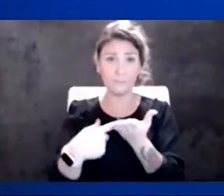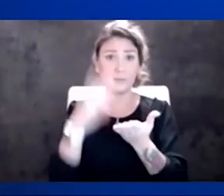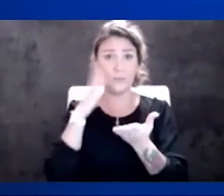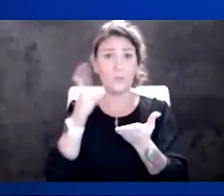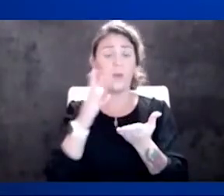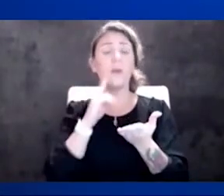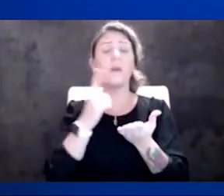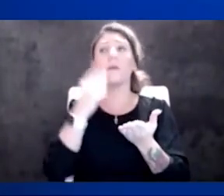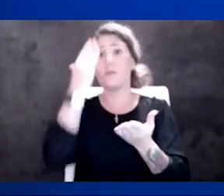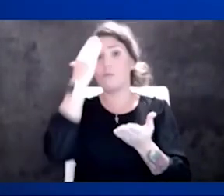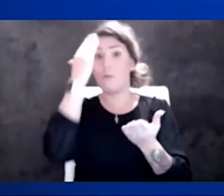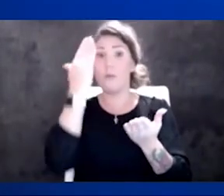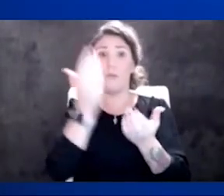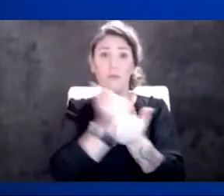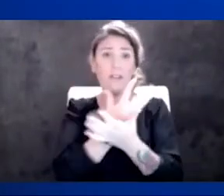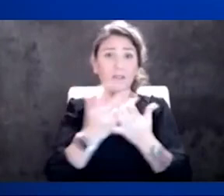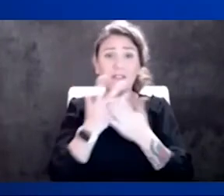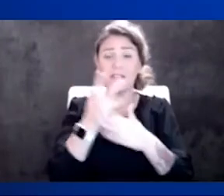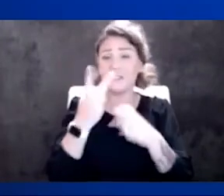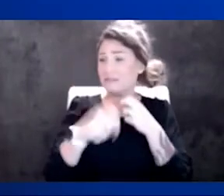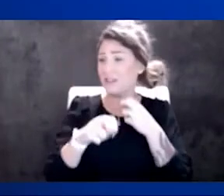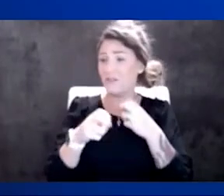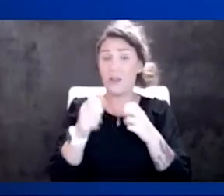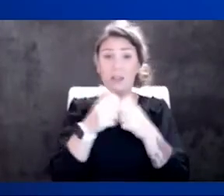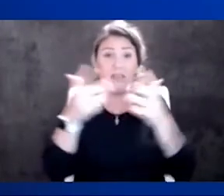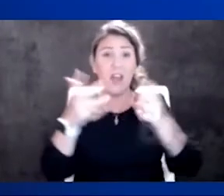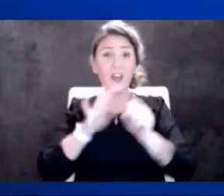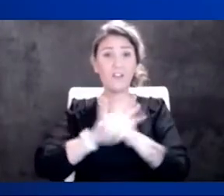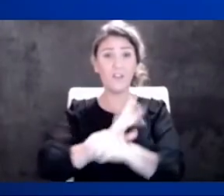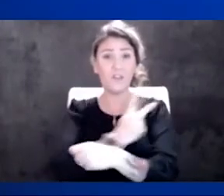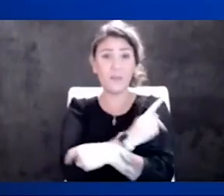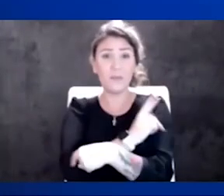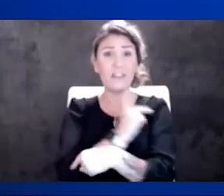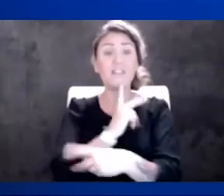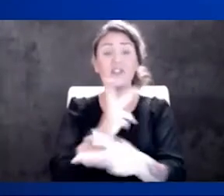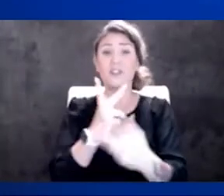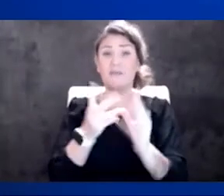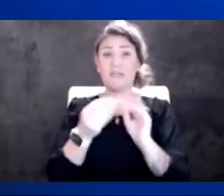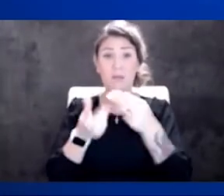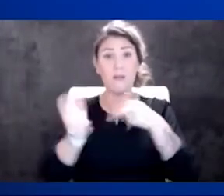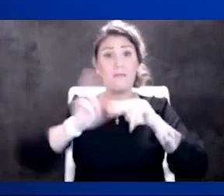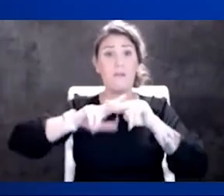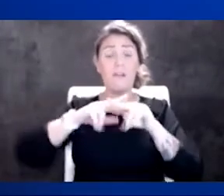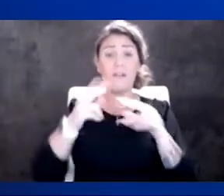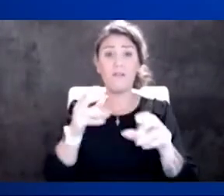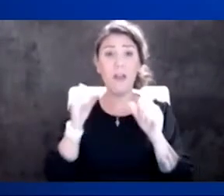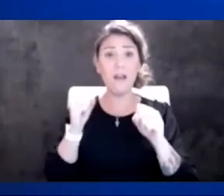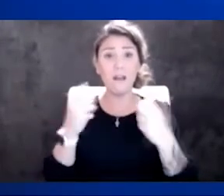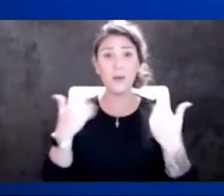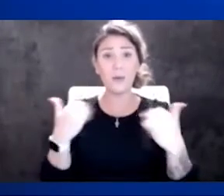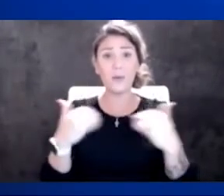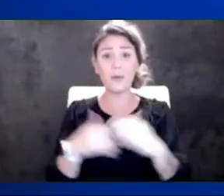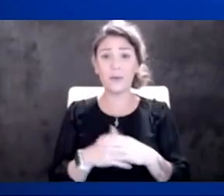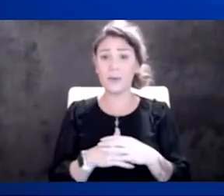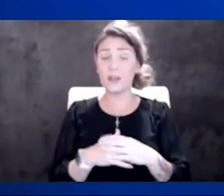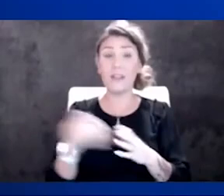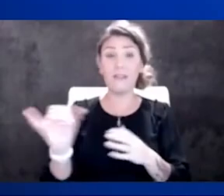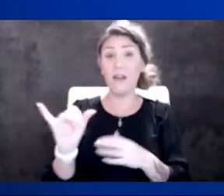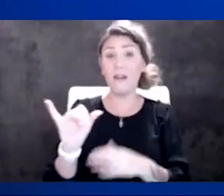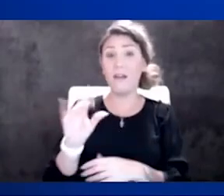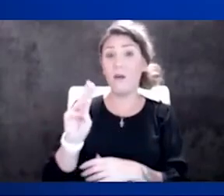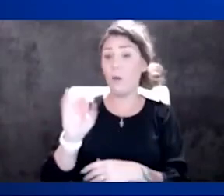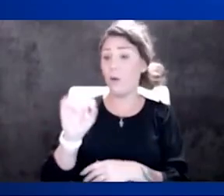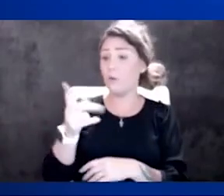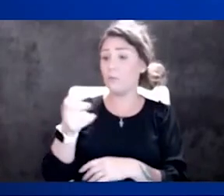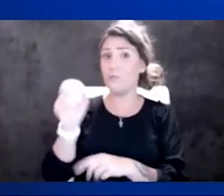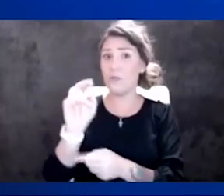and we have a lot of COVID patients, and the numbers are rising rapidly just as Omicron comes in, and